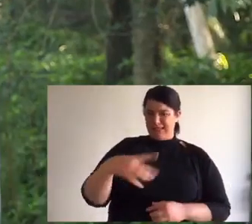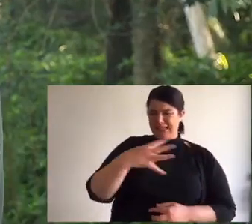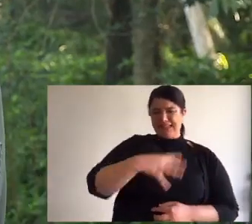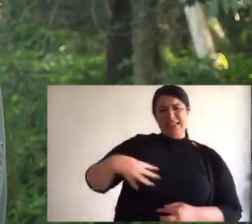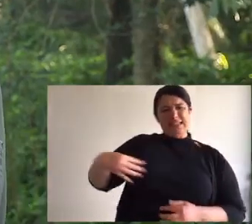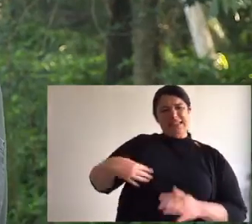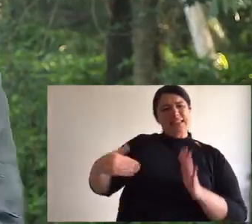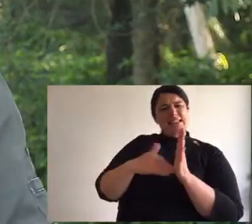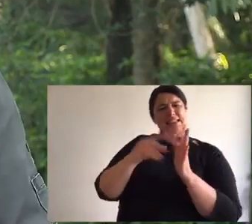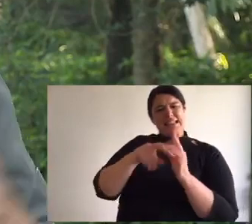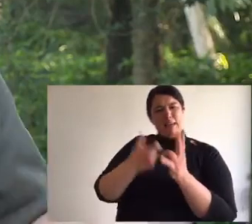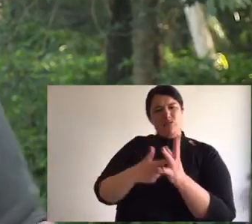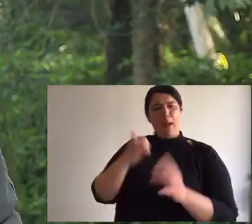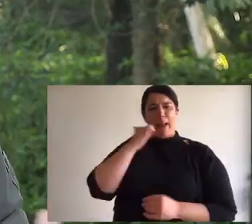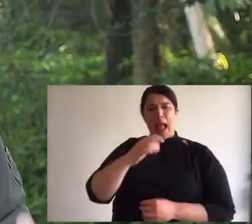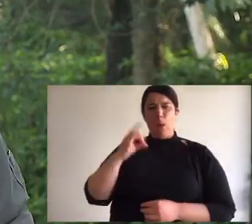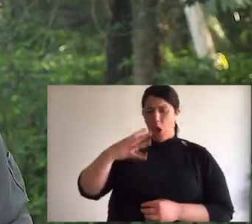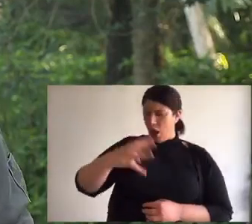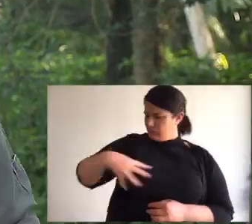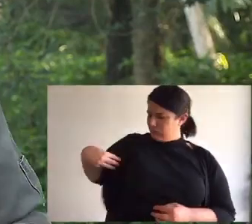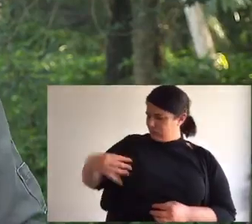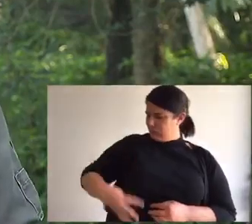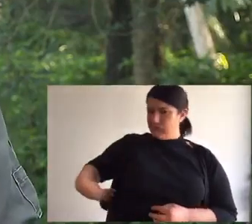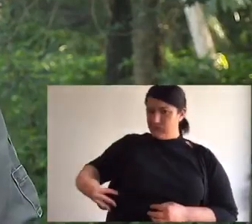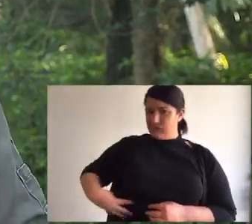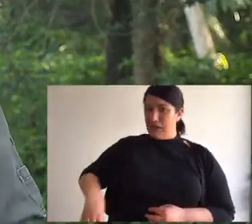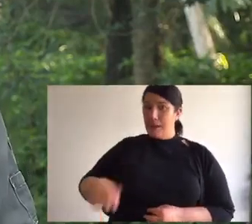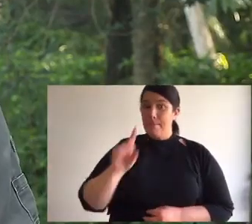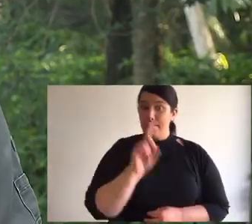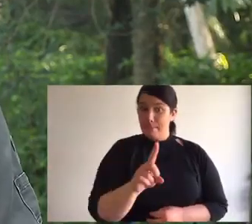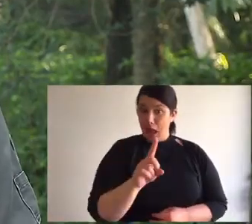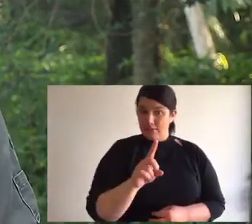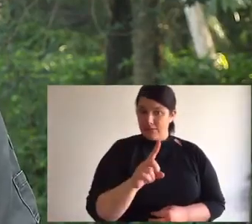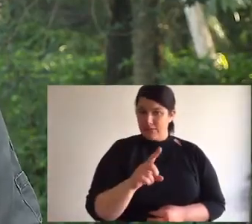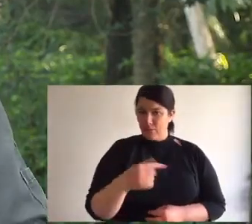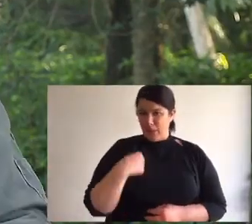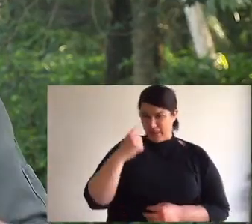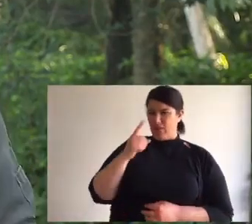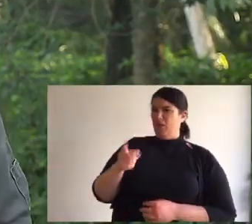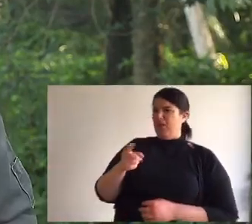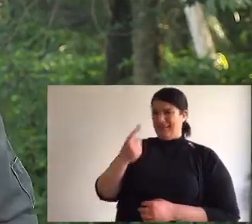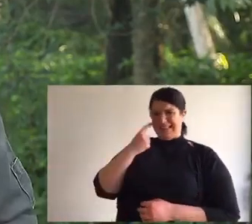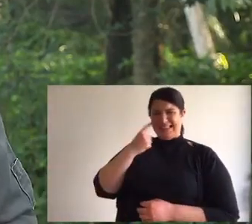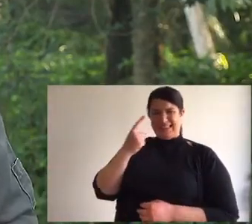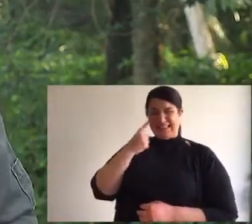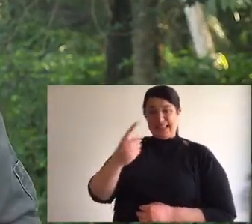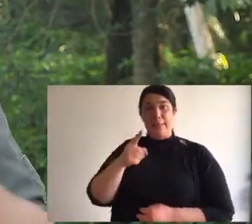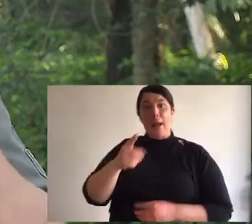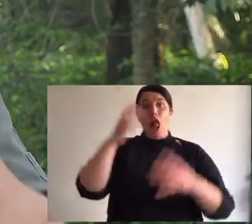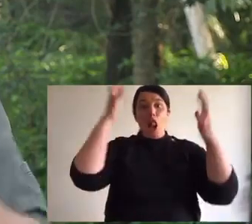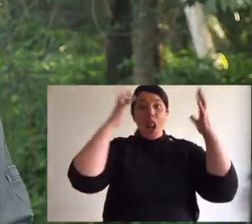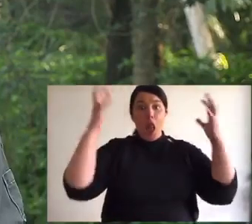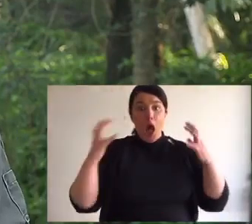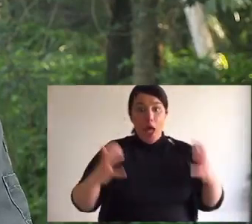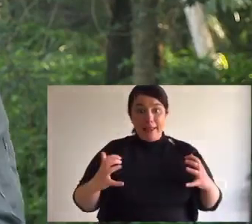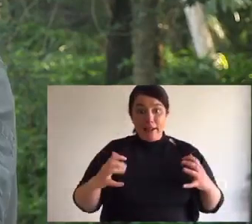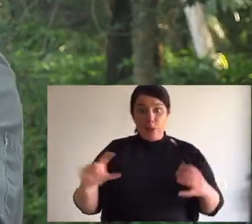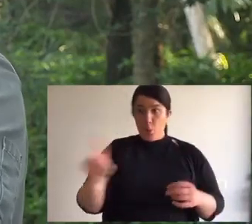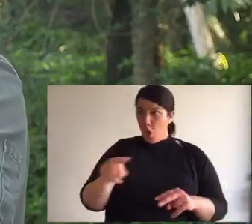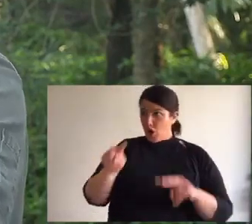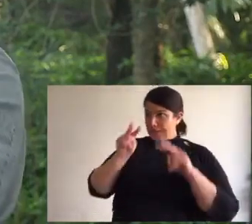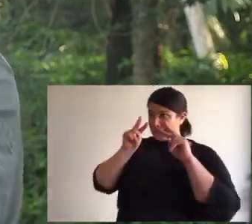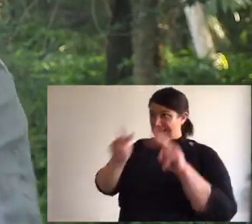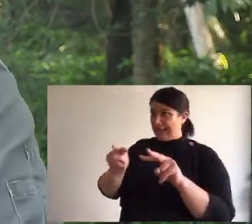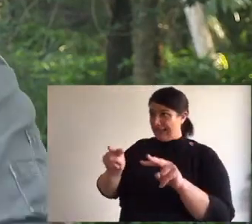white. We look at them and they stand out, don't they? But do you know that lions are colour blind? So when they look at